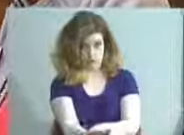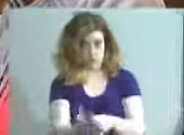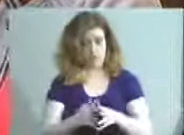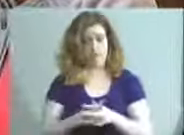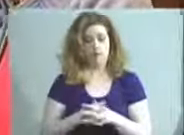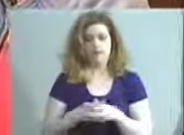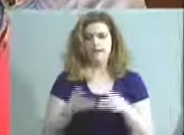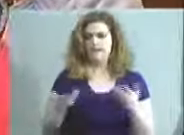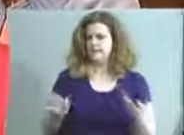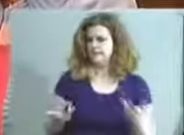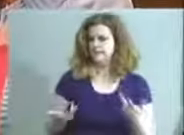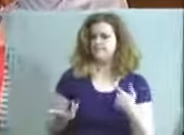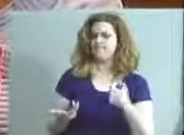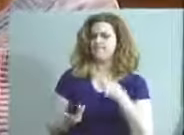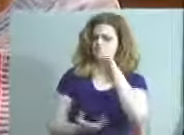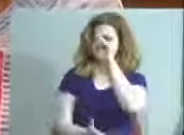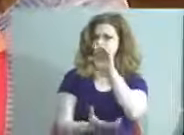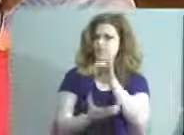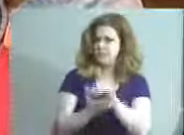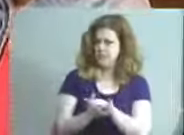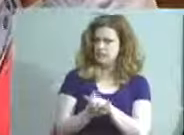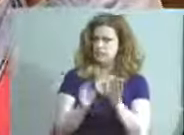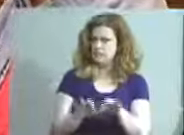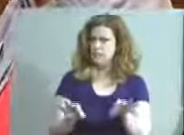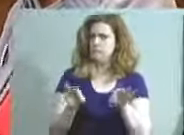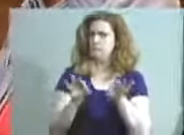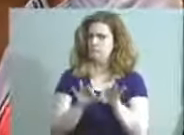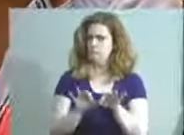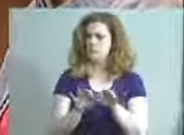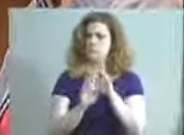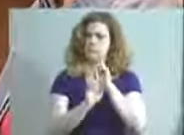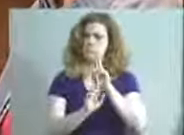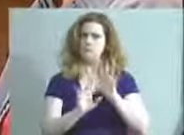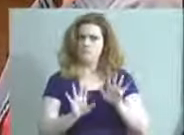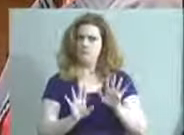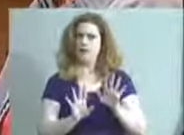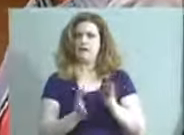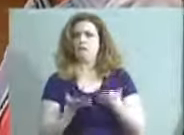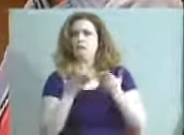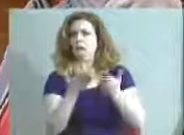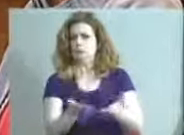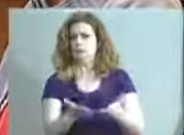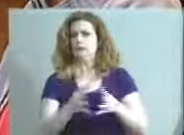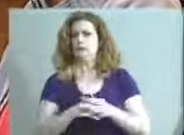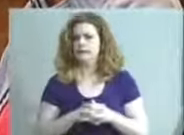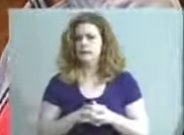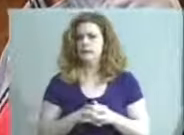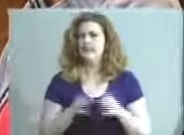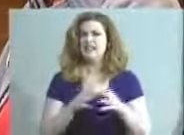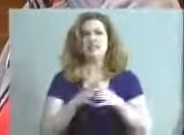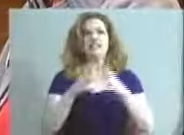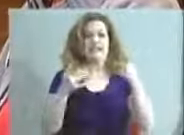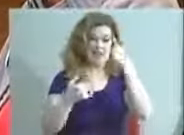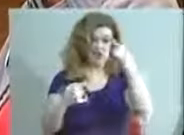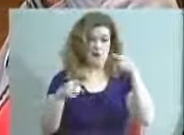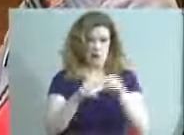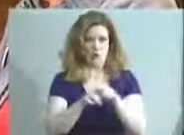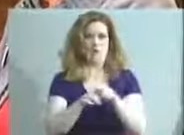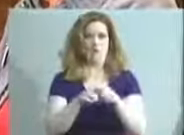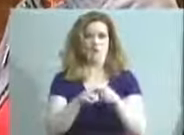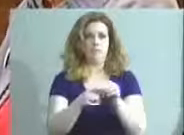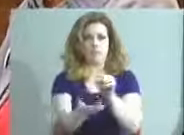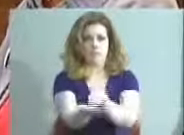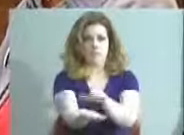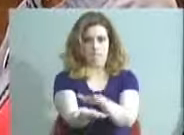Therefore, I believe it would be prudent and respectfully request that such an agreement be put in writing